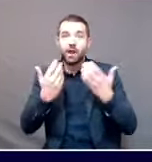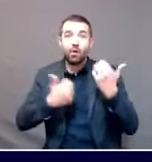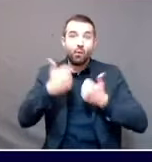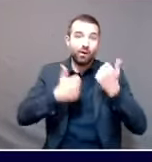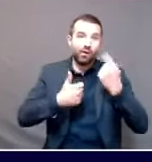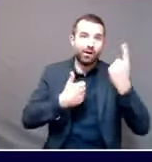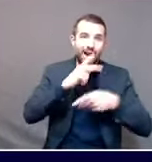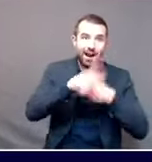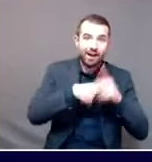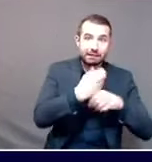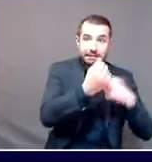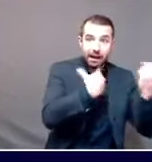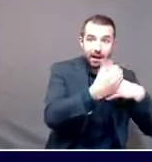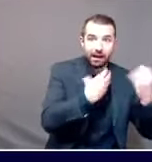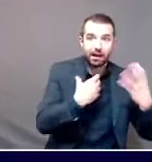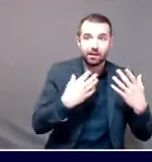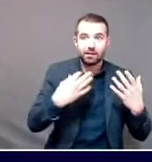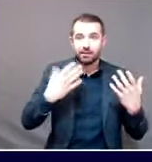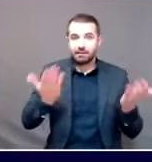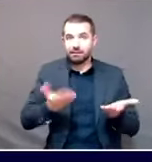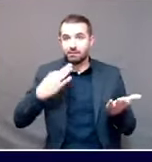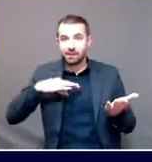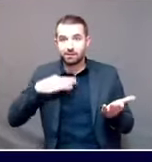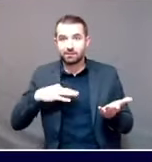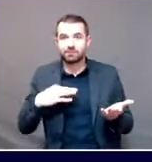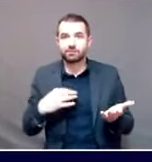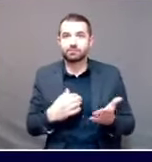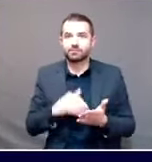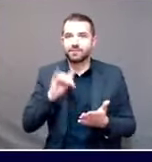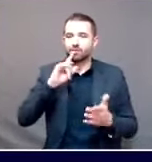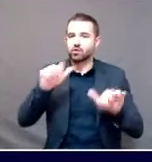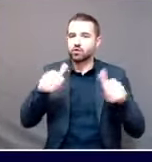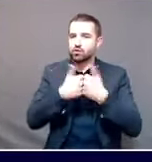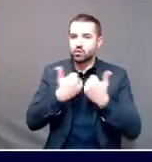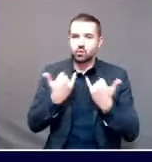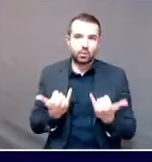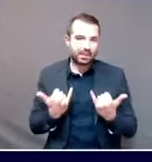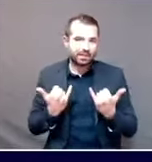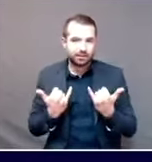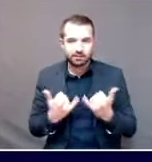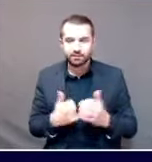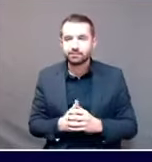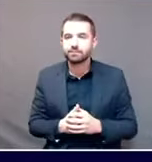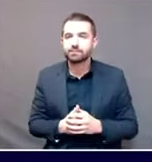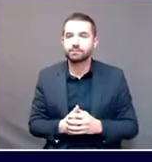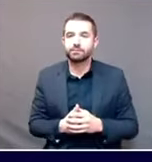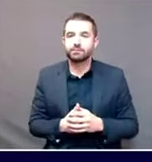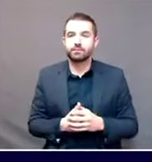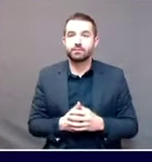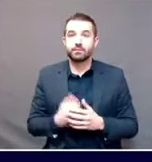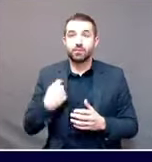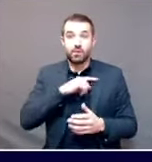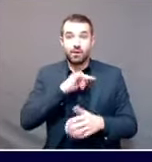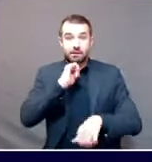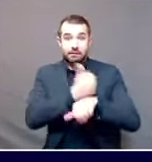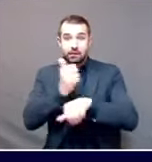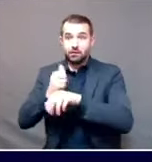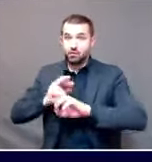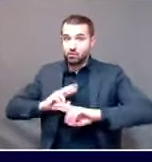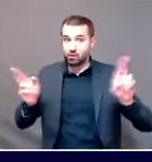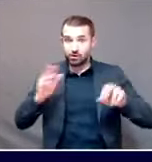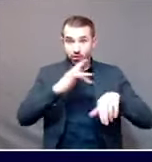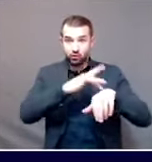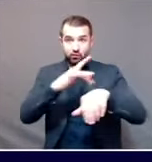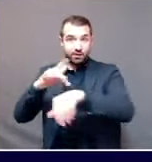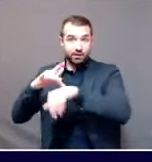other. That's one of the challenges that we're facing right now. It's another reason why having those resources provided by the federal government would